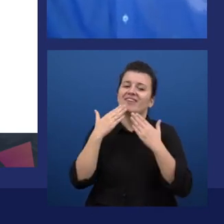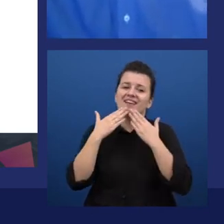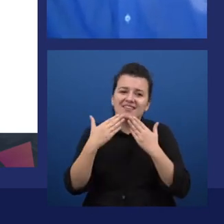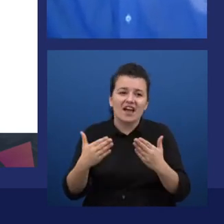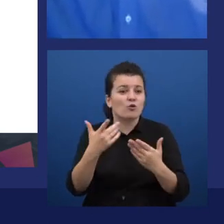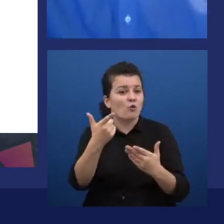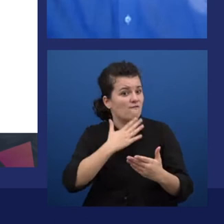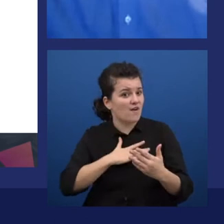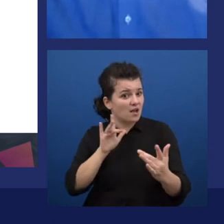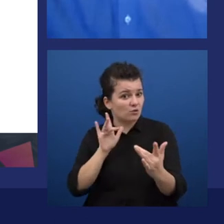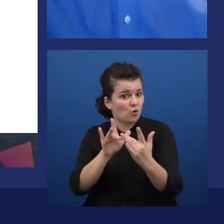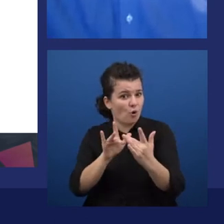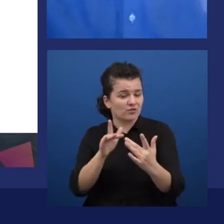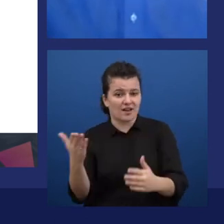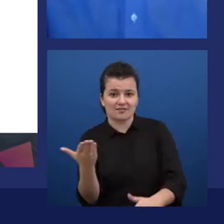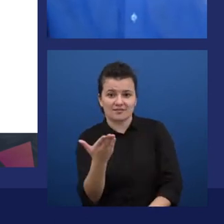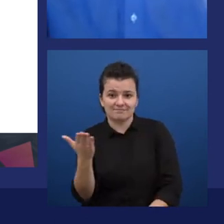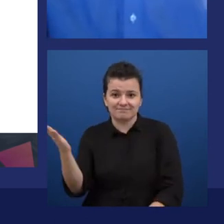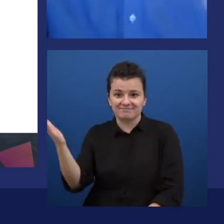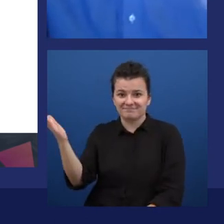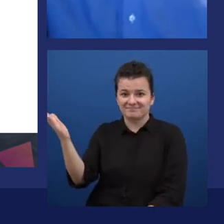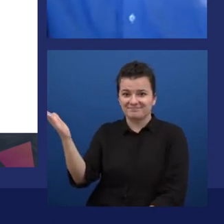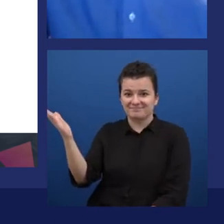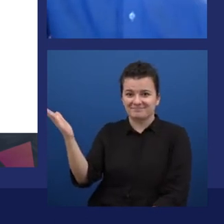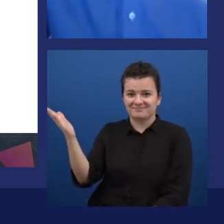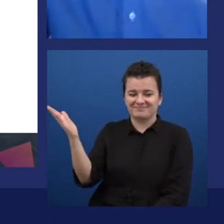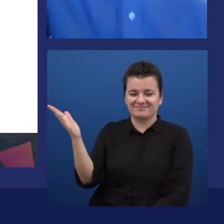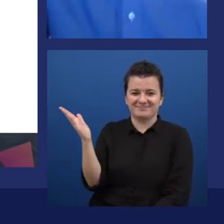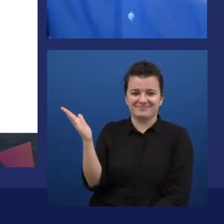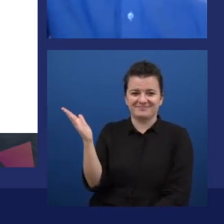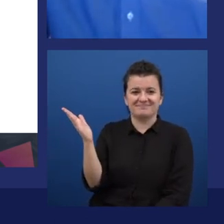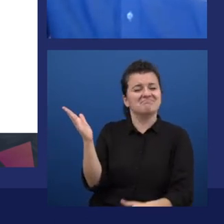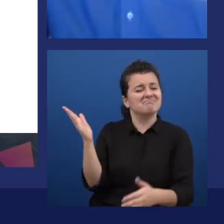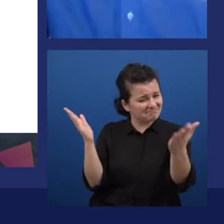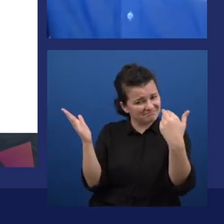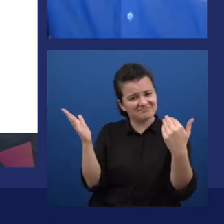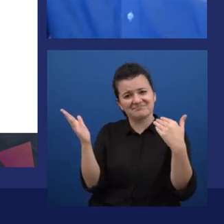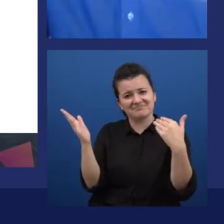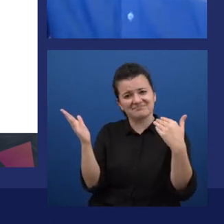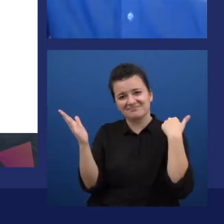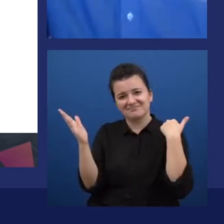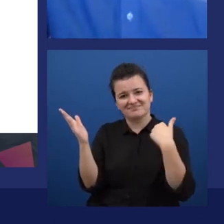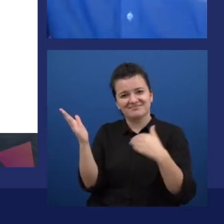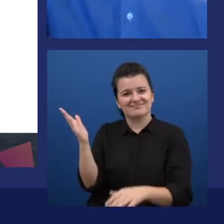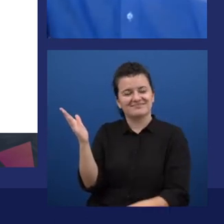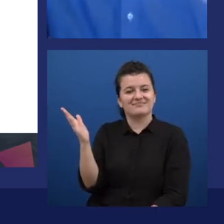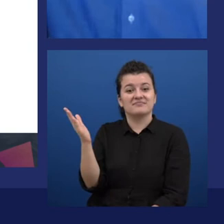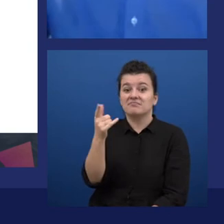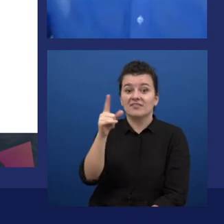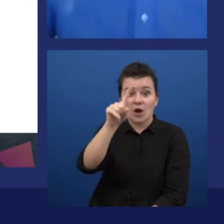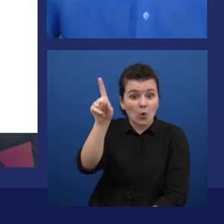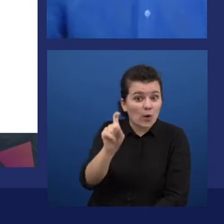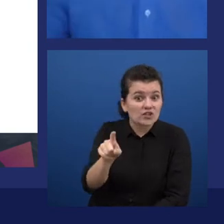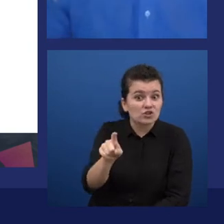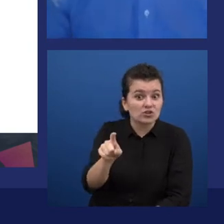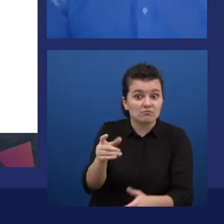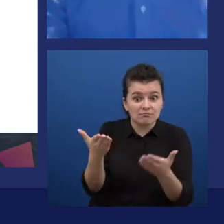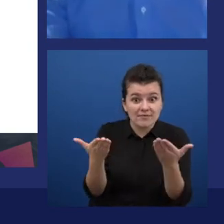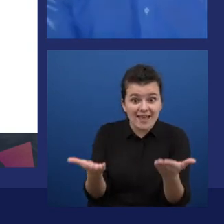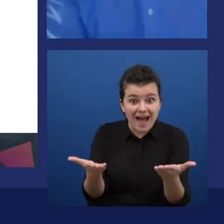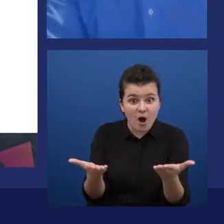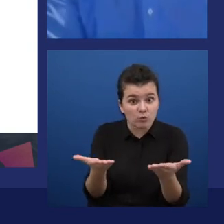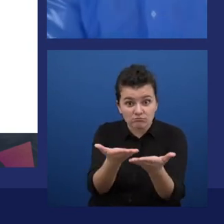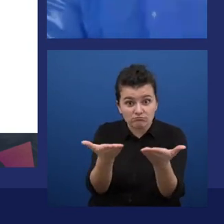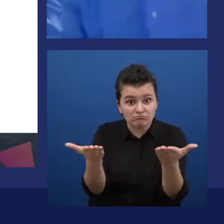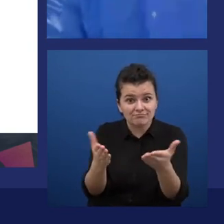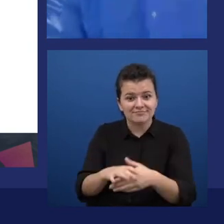any follow-up questions, please feel free to do so. And any questions for me right now? Thank you,